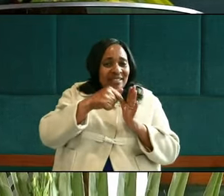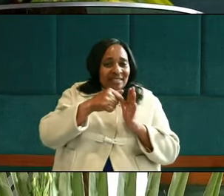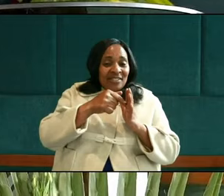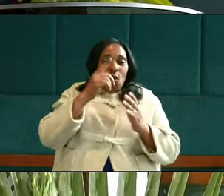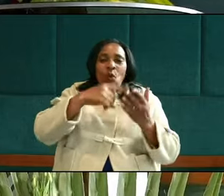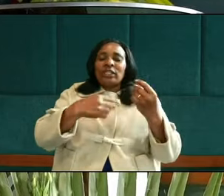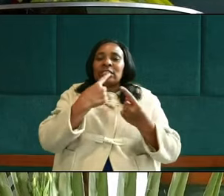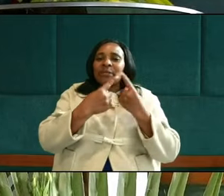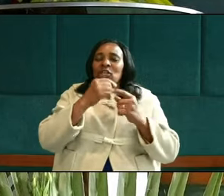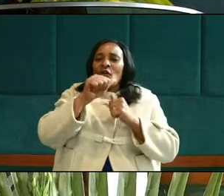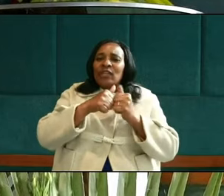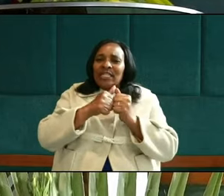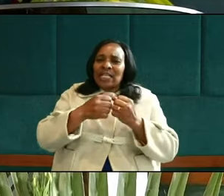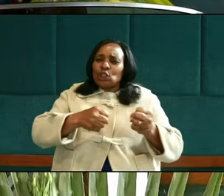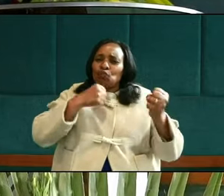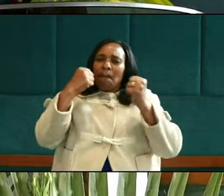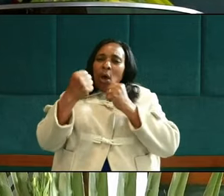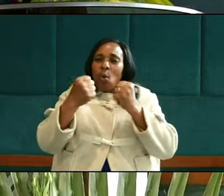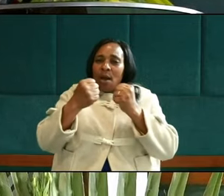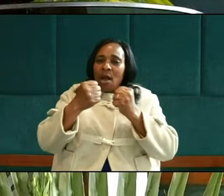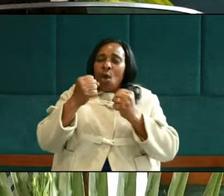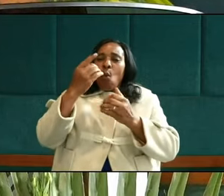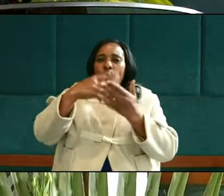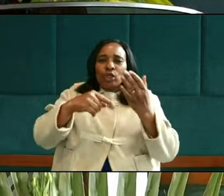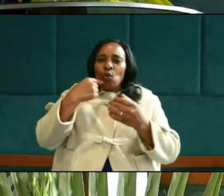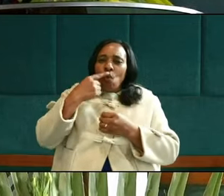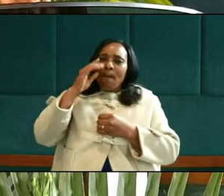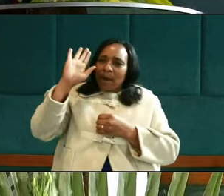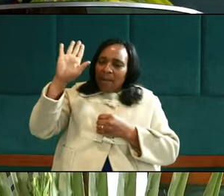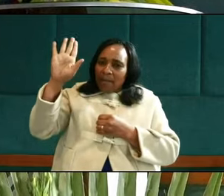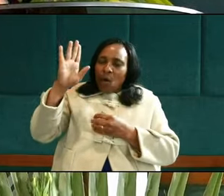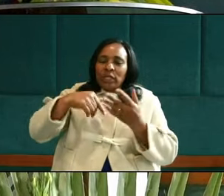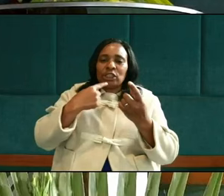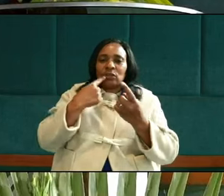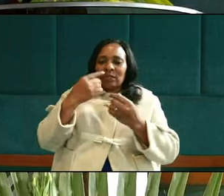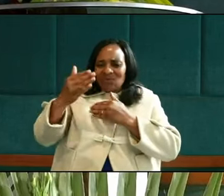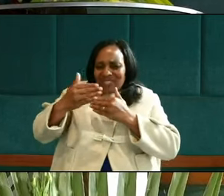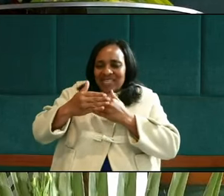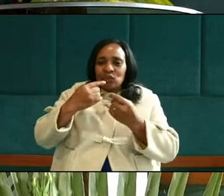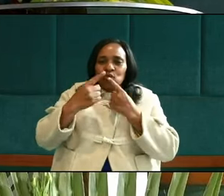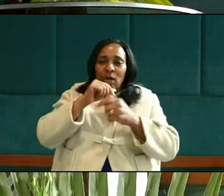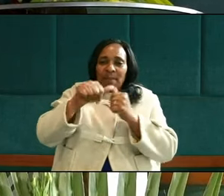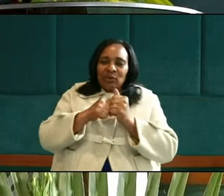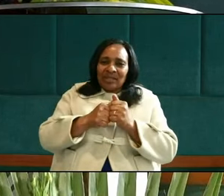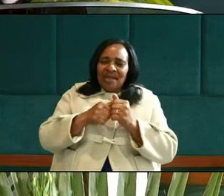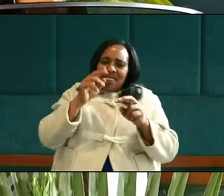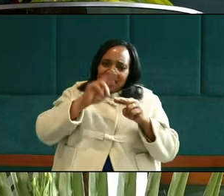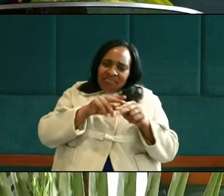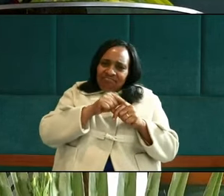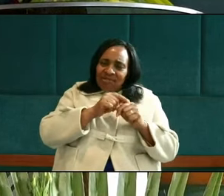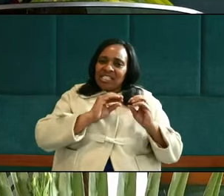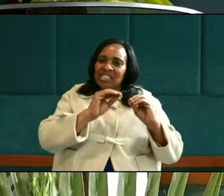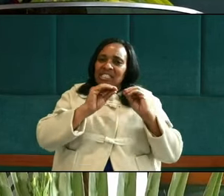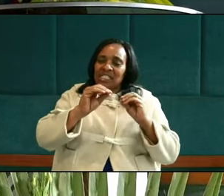speaks of the solemnness, the solemnity of what he was about to proclaim. Sitting down spoke of his teaching